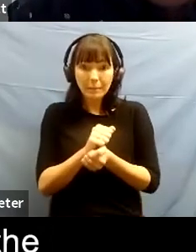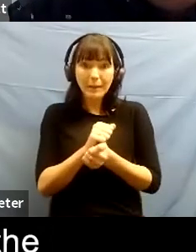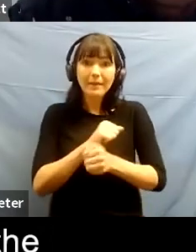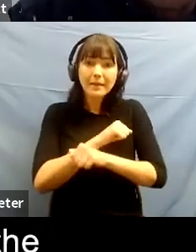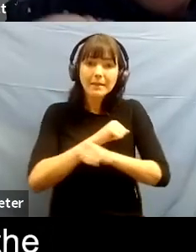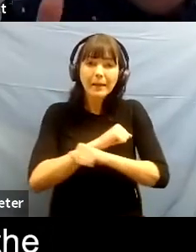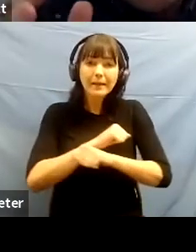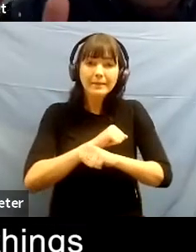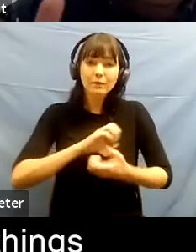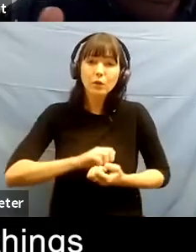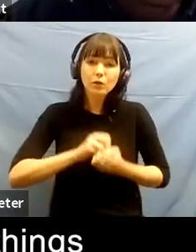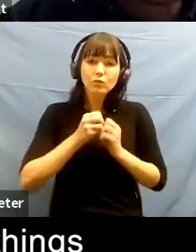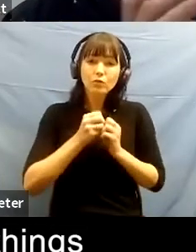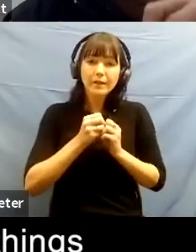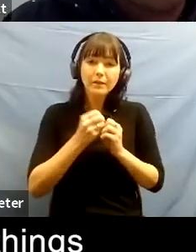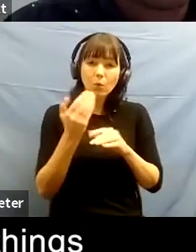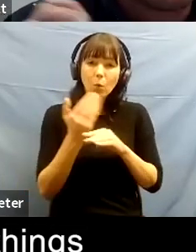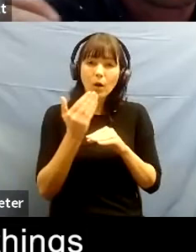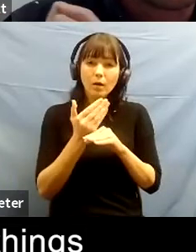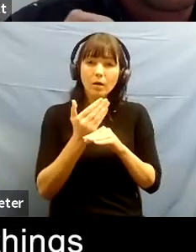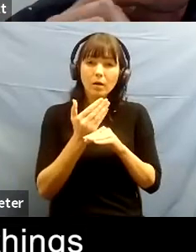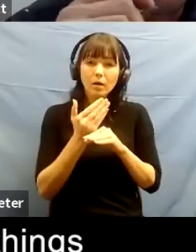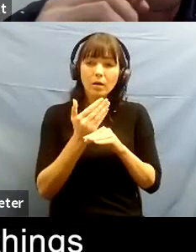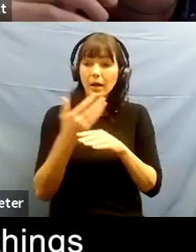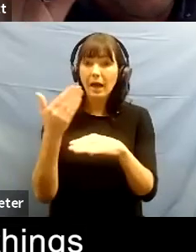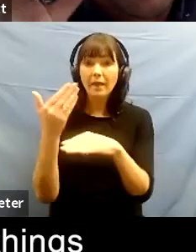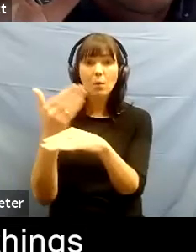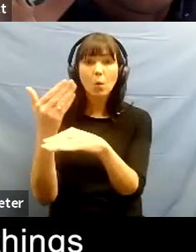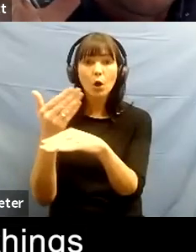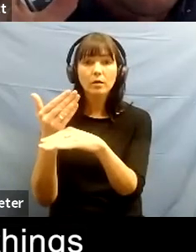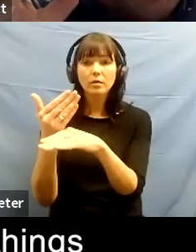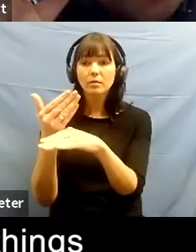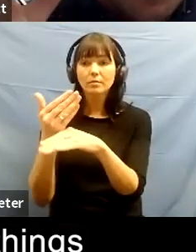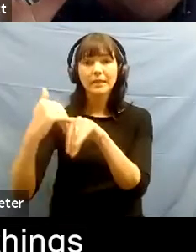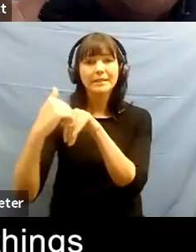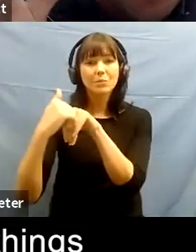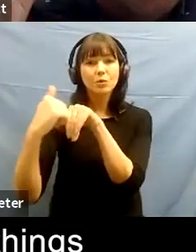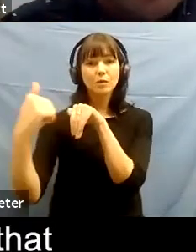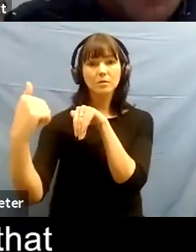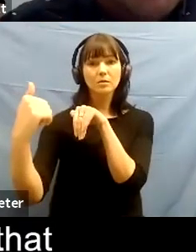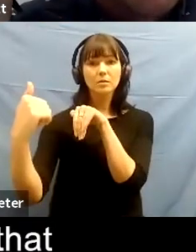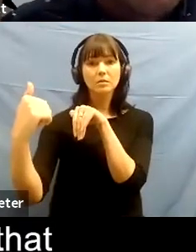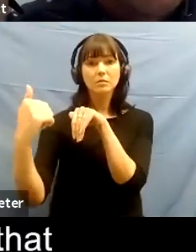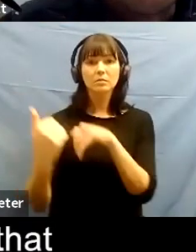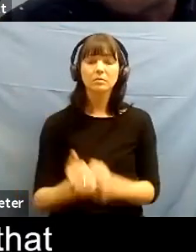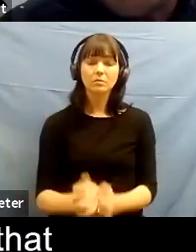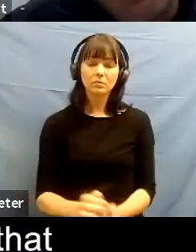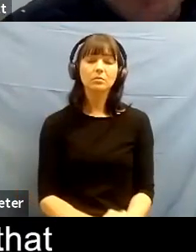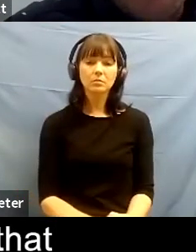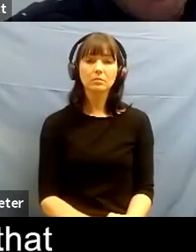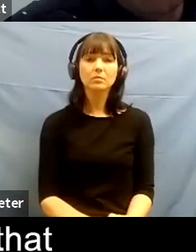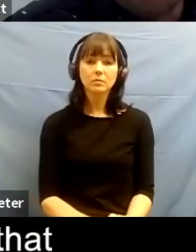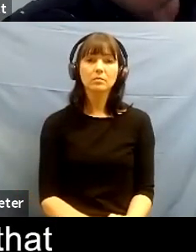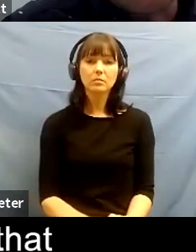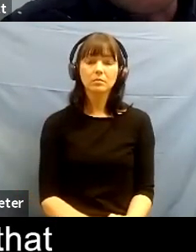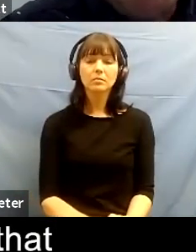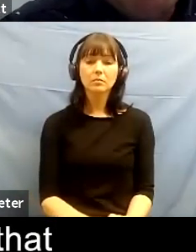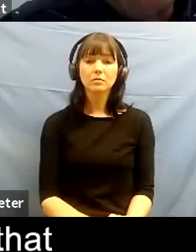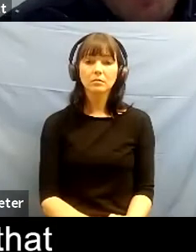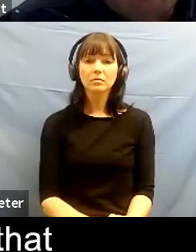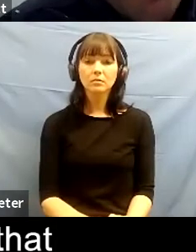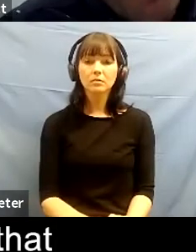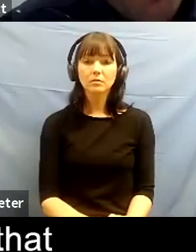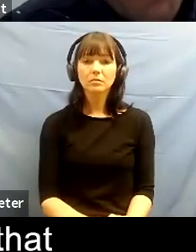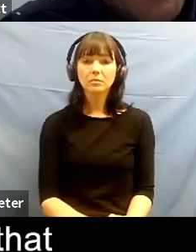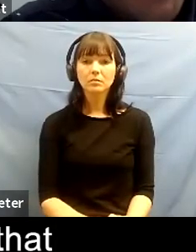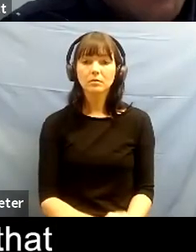outside of those other pressures work pressure and things like that and almost like a side project or sometimes in most cases that